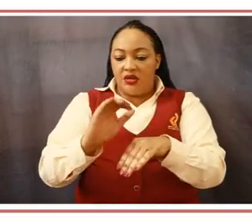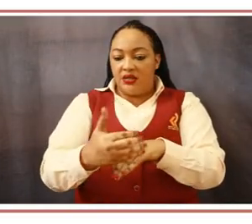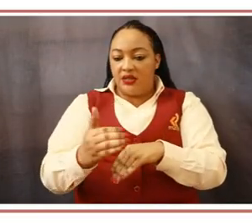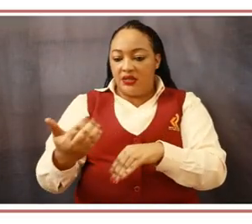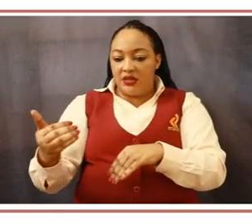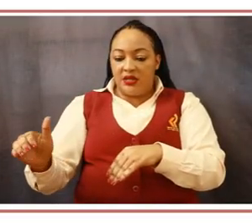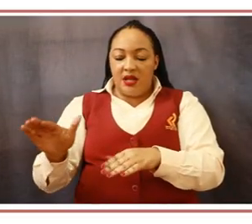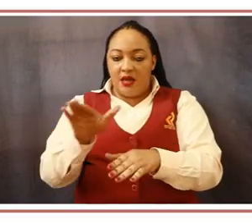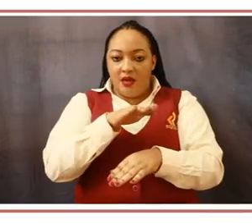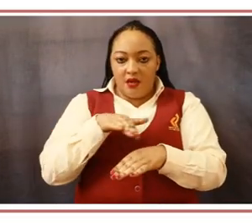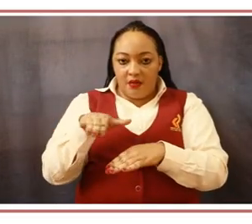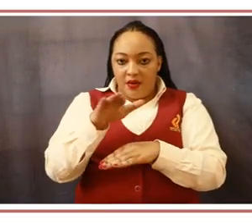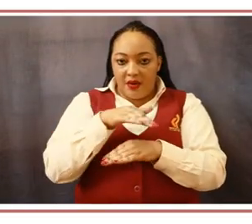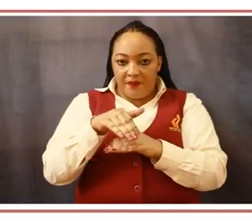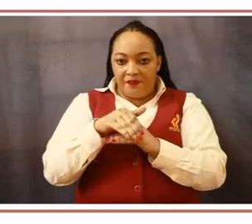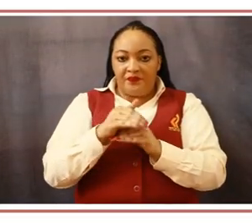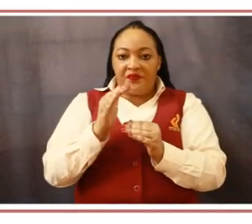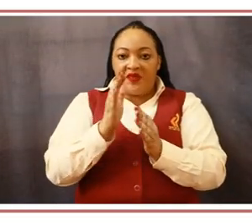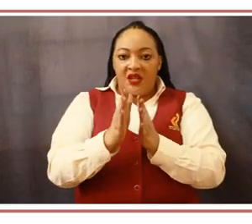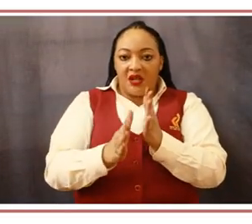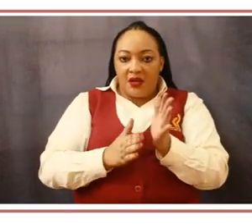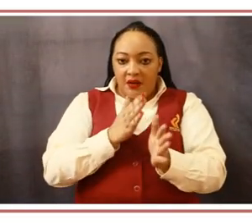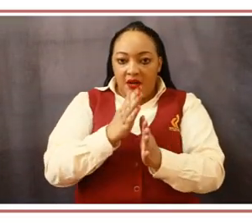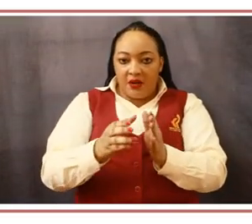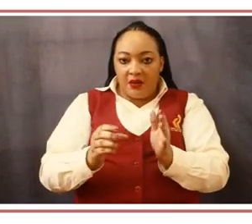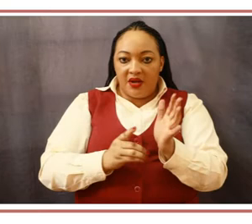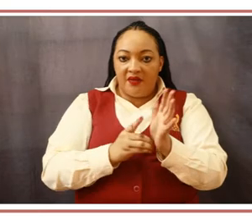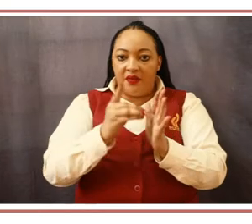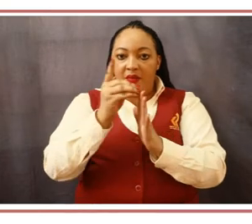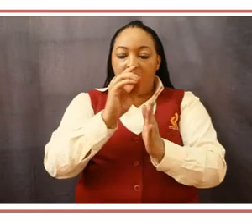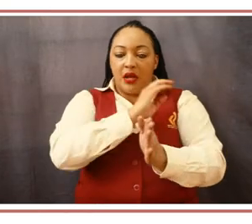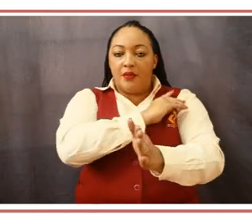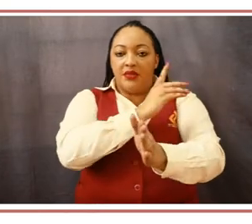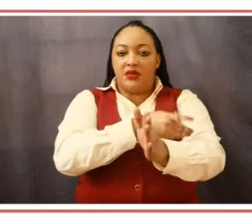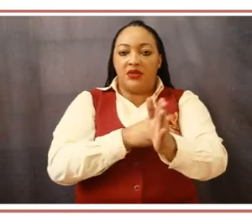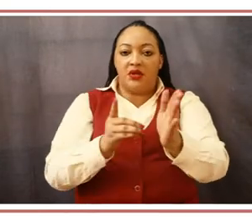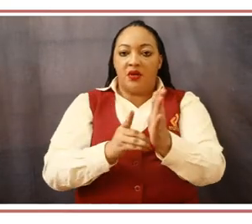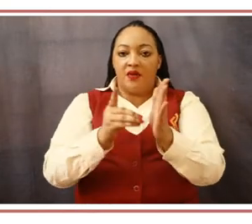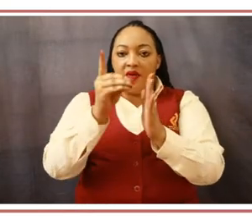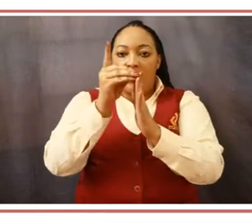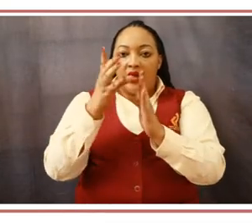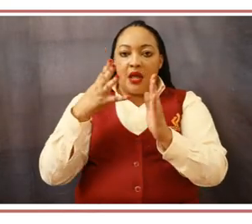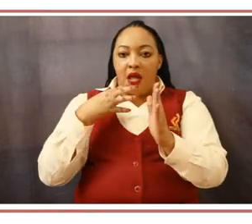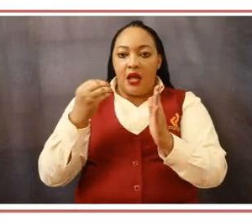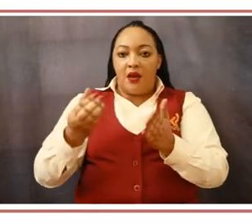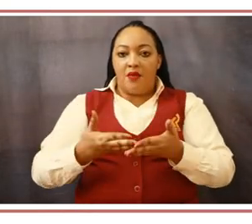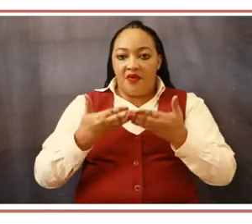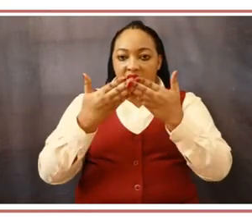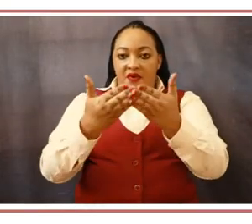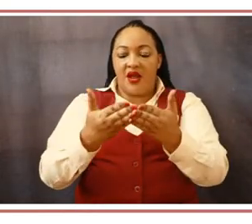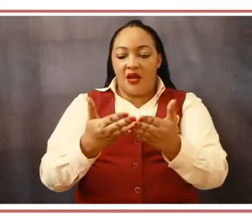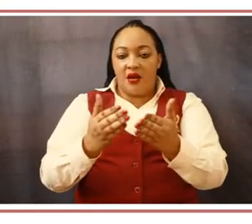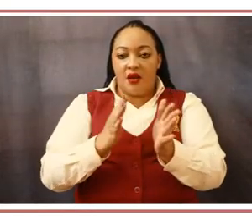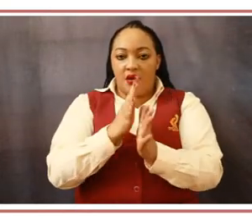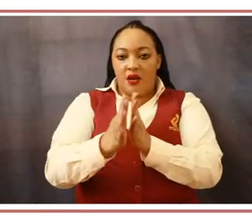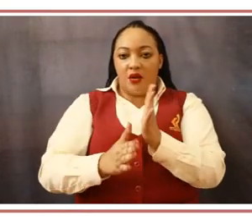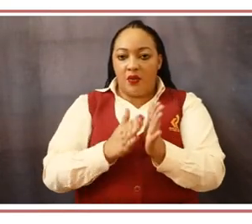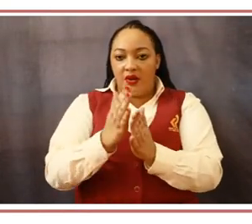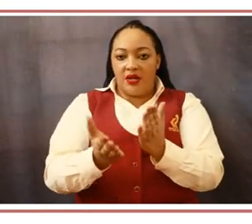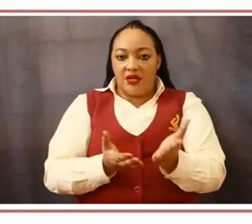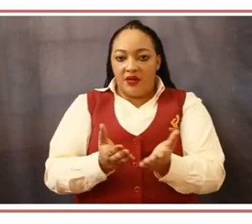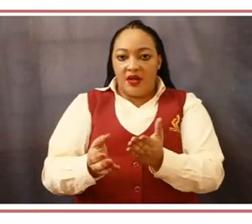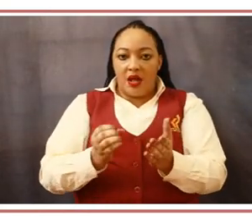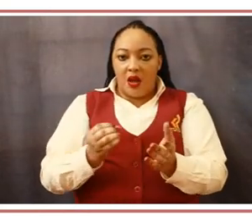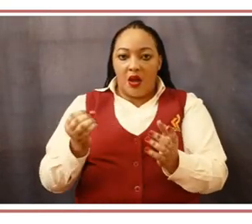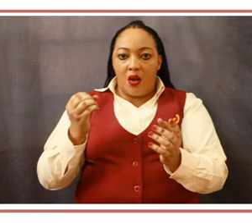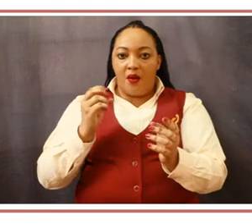focus, as a state corporation, we will contribute to the development of the country by fostering an efficient, sustainable, competitive,